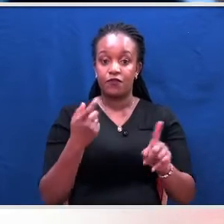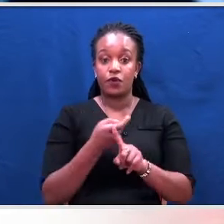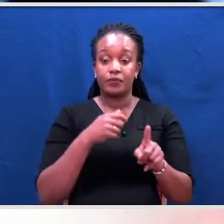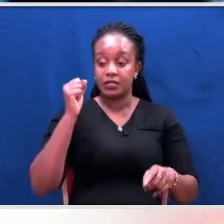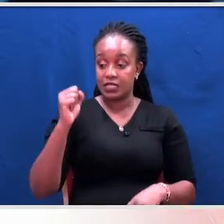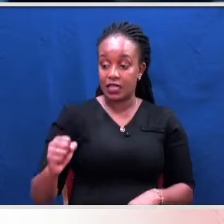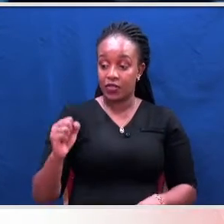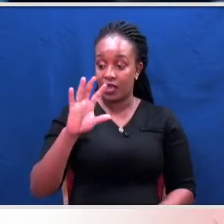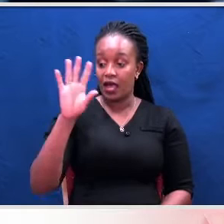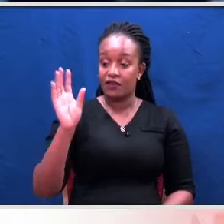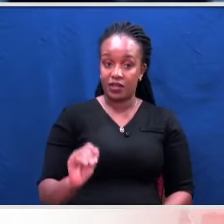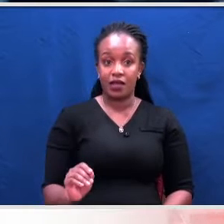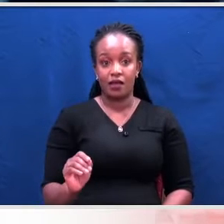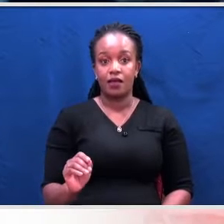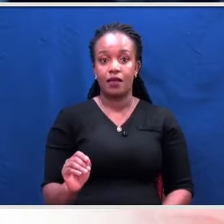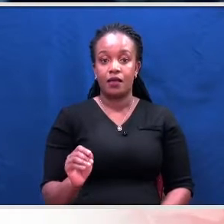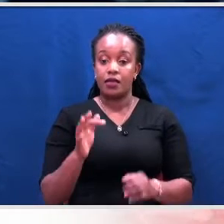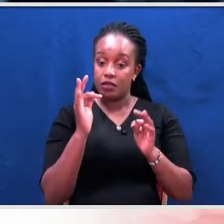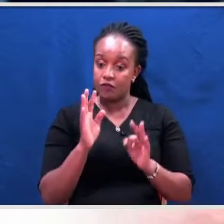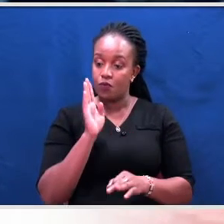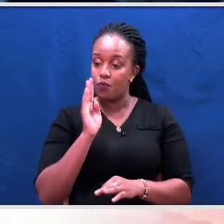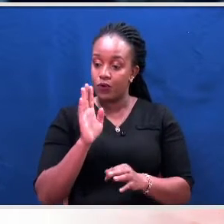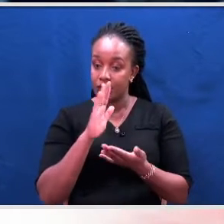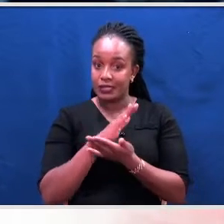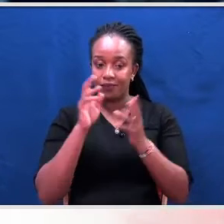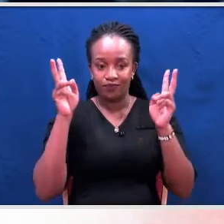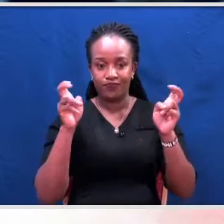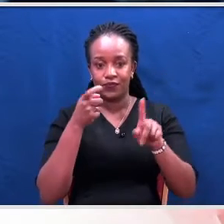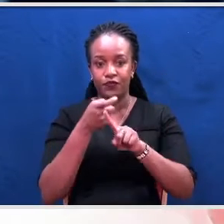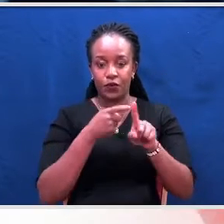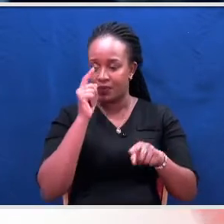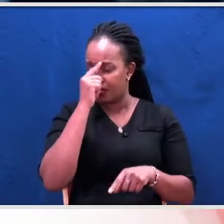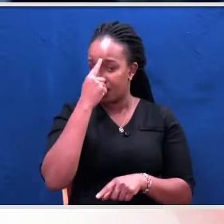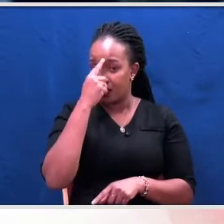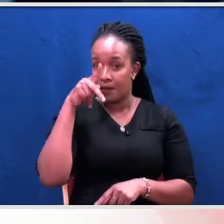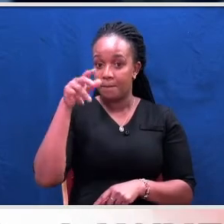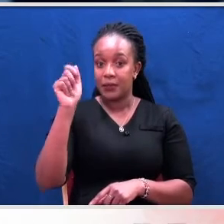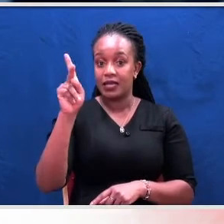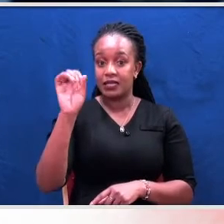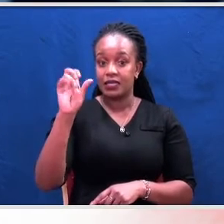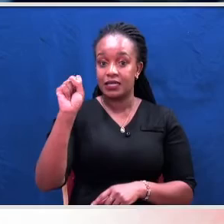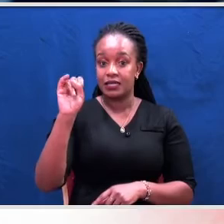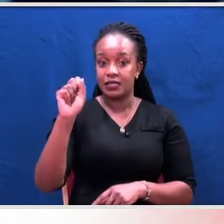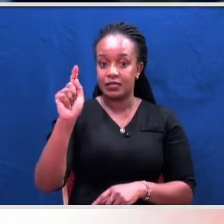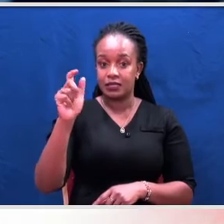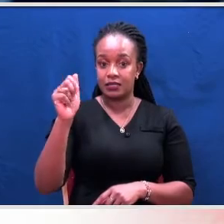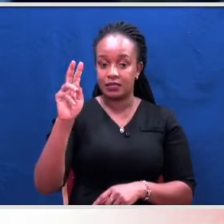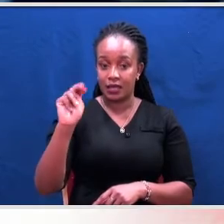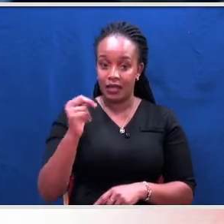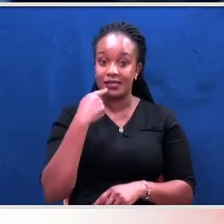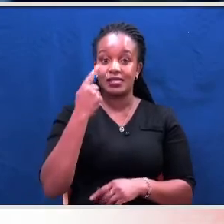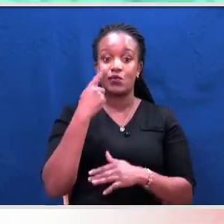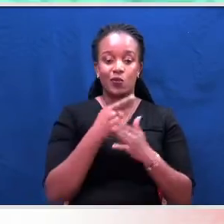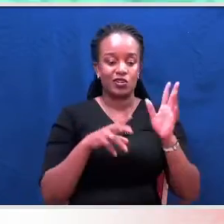You borrow a leaf from India and Pakistan and say to him, no, we shall not